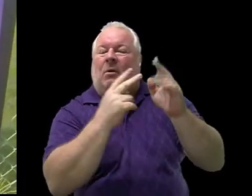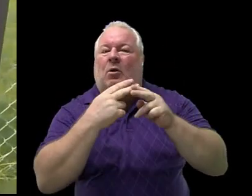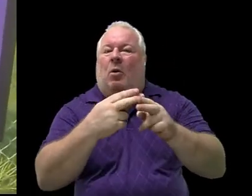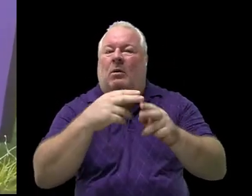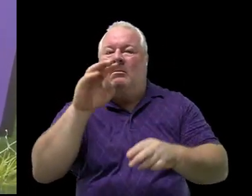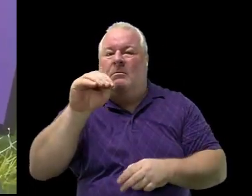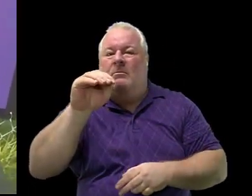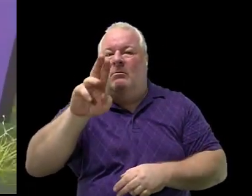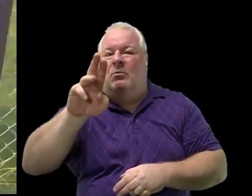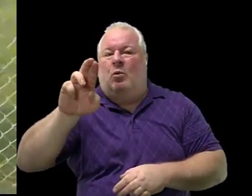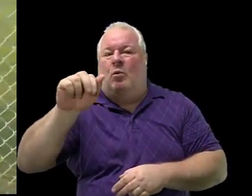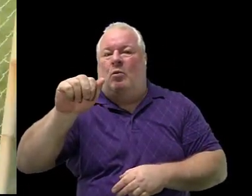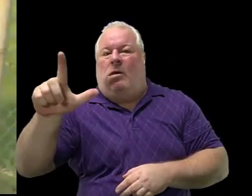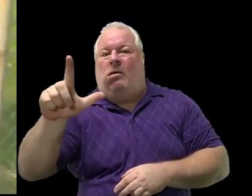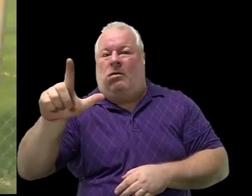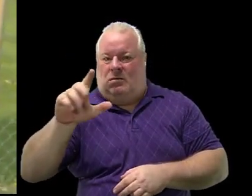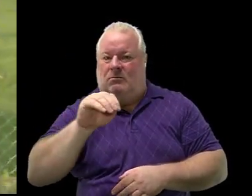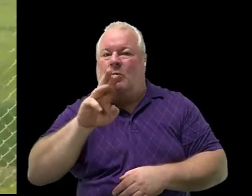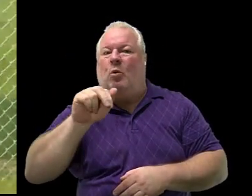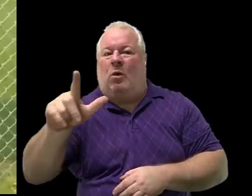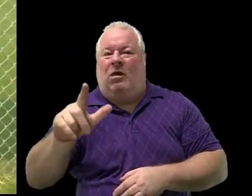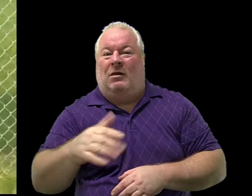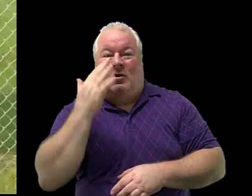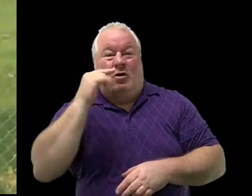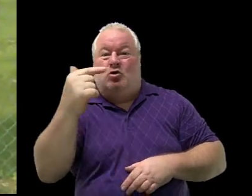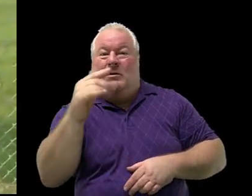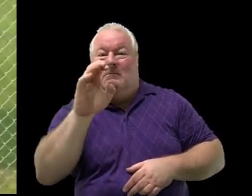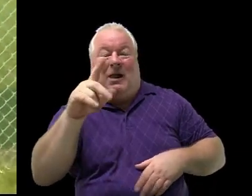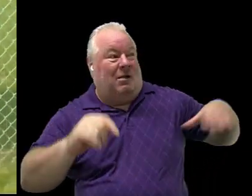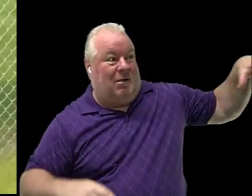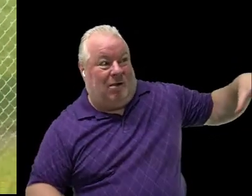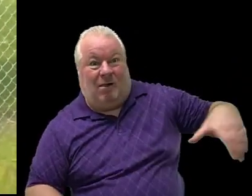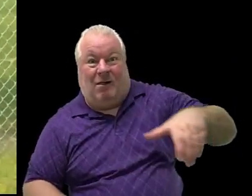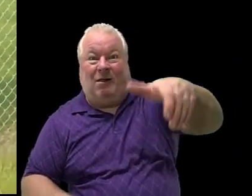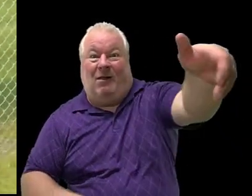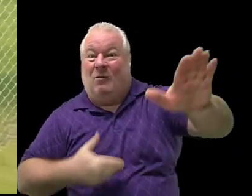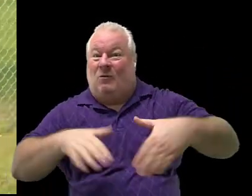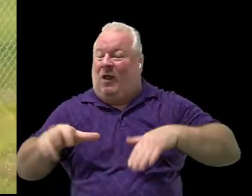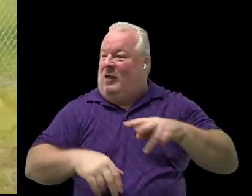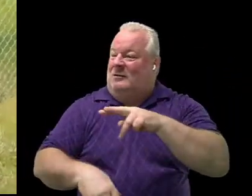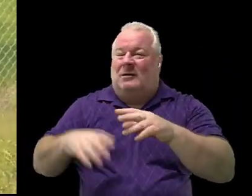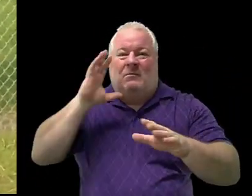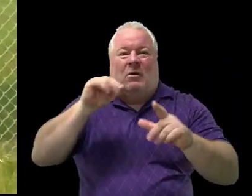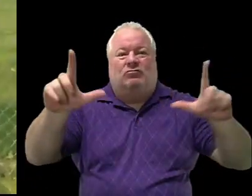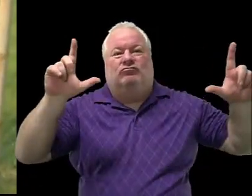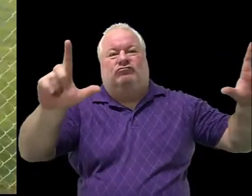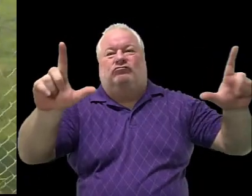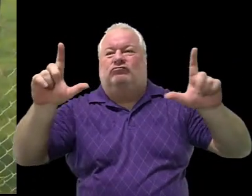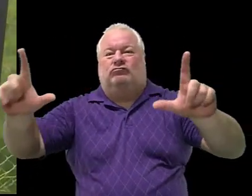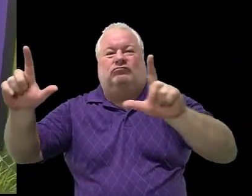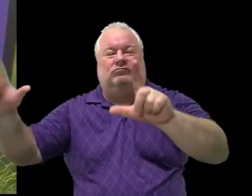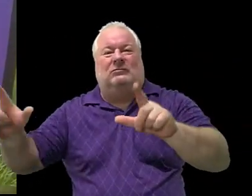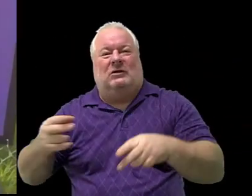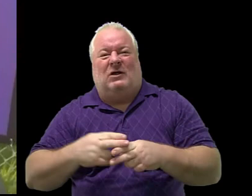here if you walk through the green belt you're gonna see these beautiful what I call